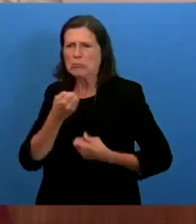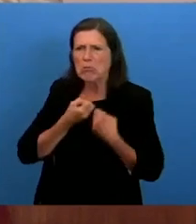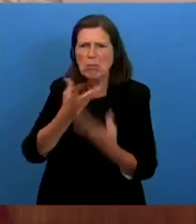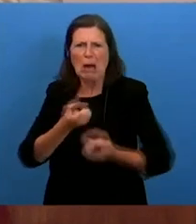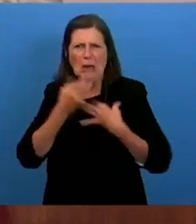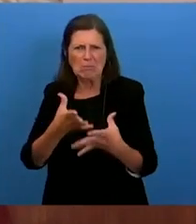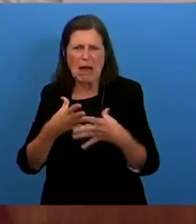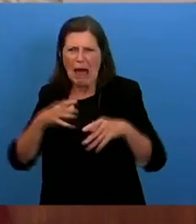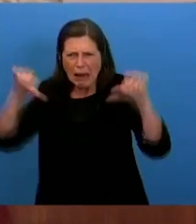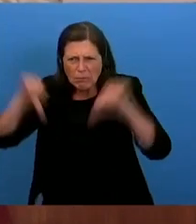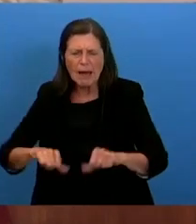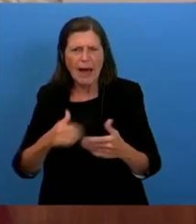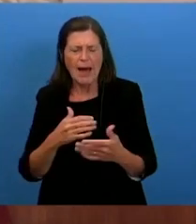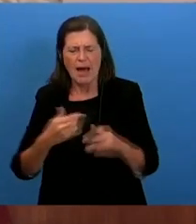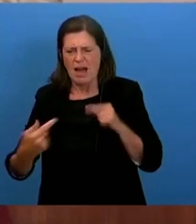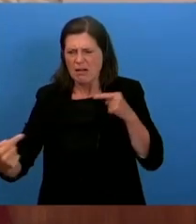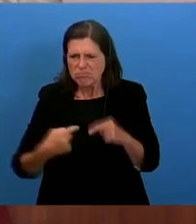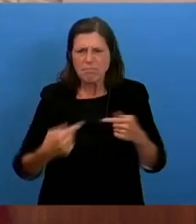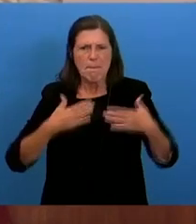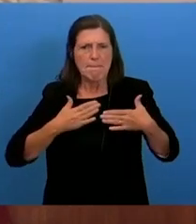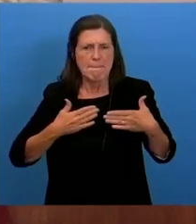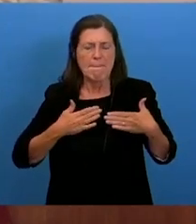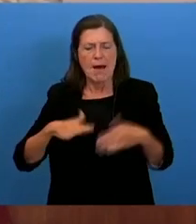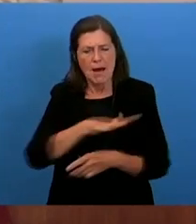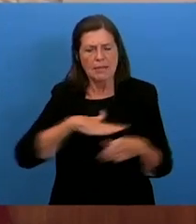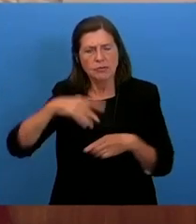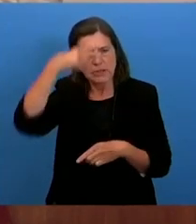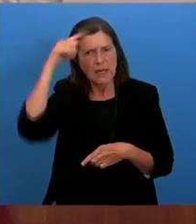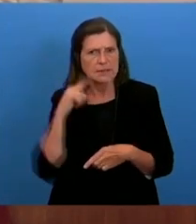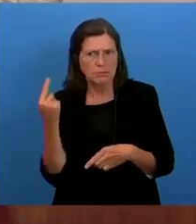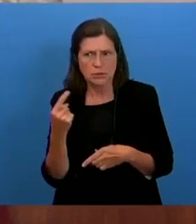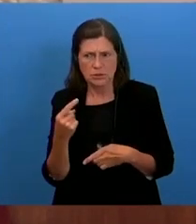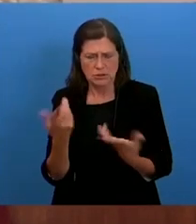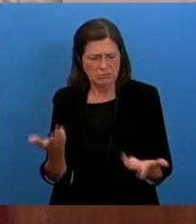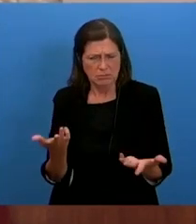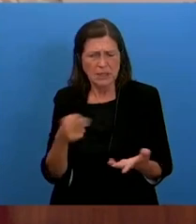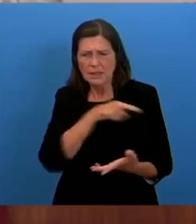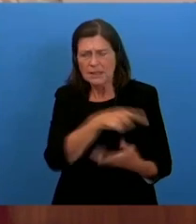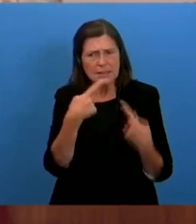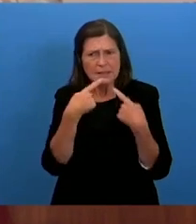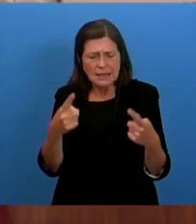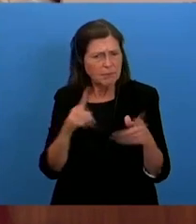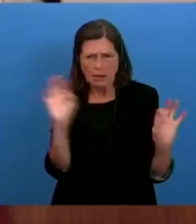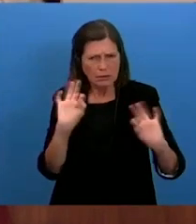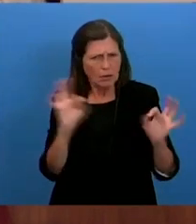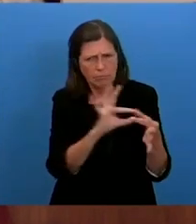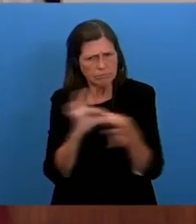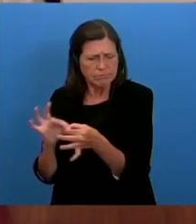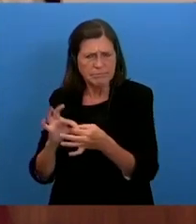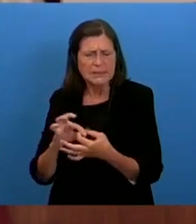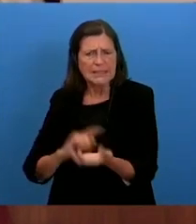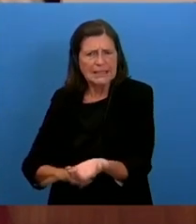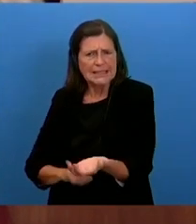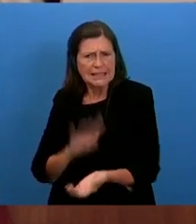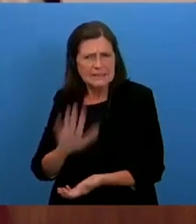campaigns against my country, raises serious questions. Neither this entity nor their statement has to do with indigenous people. It's just a poor attempt to